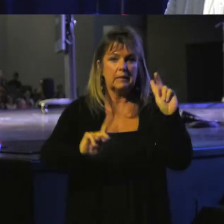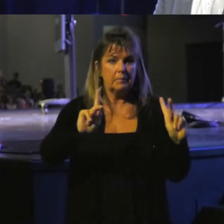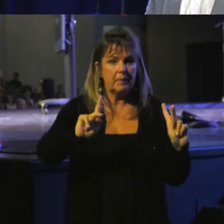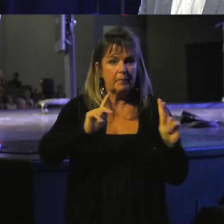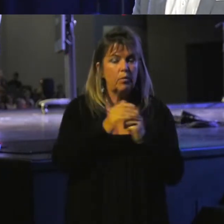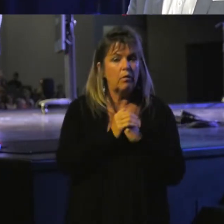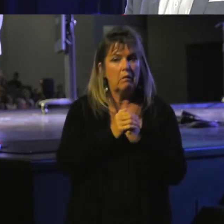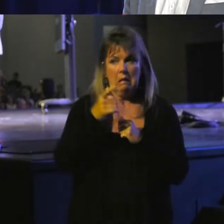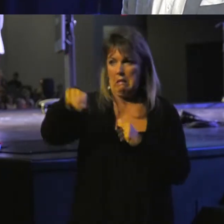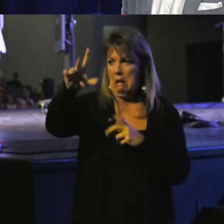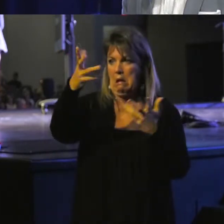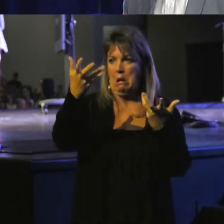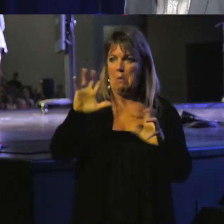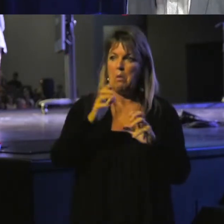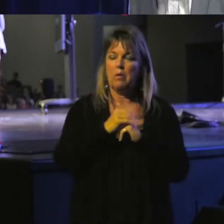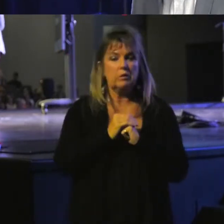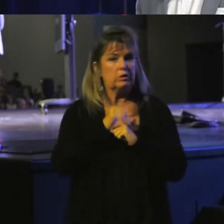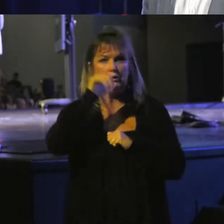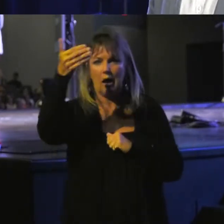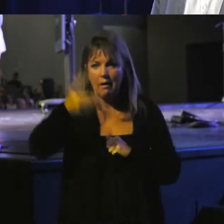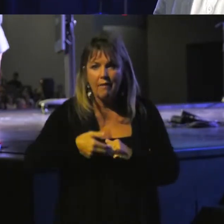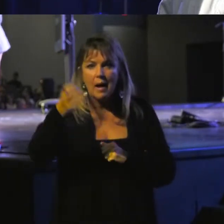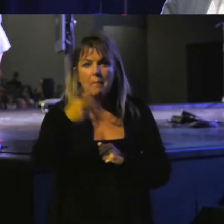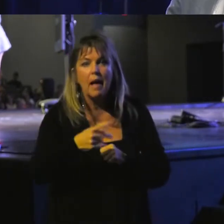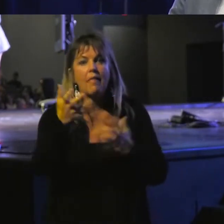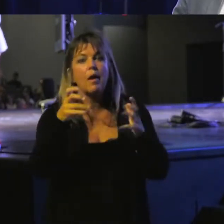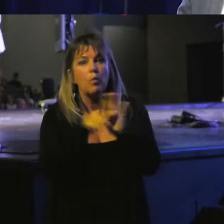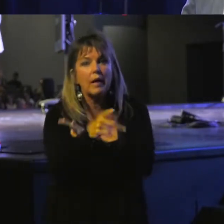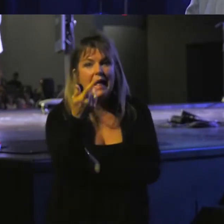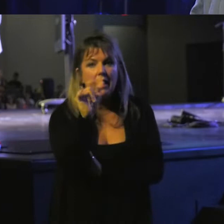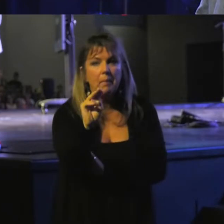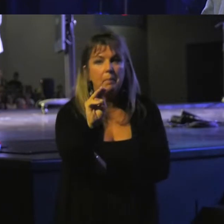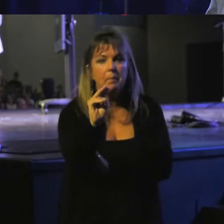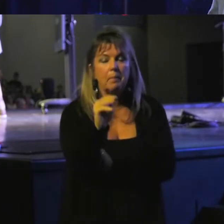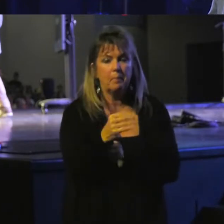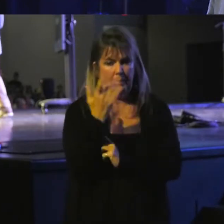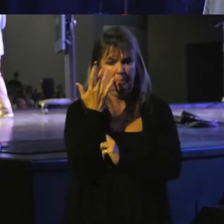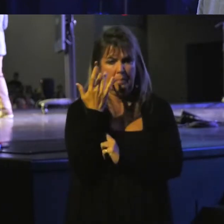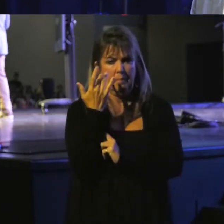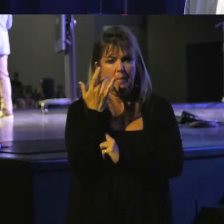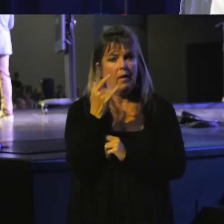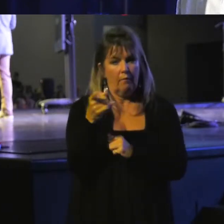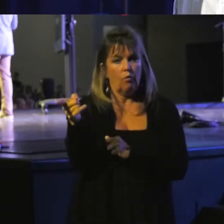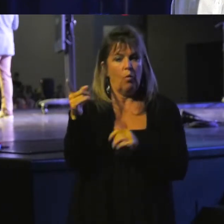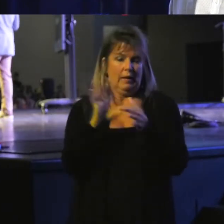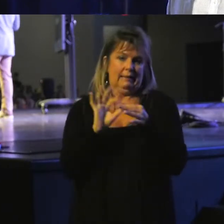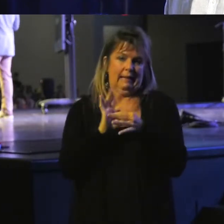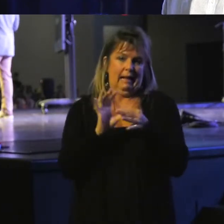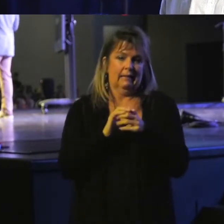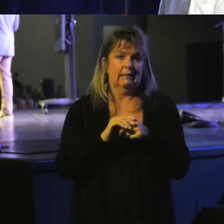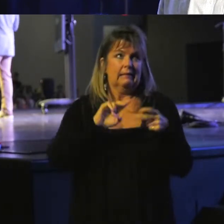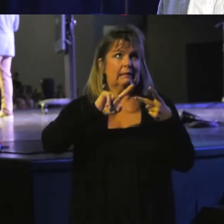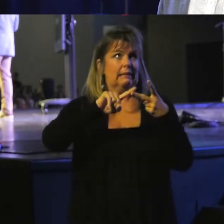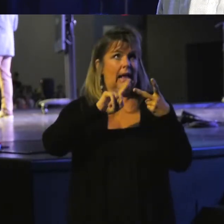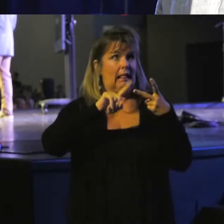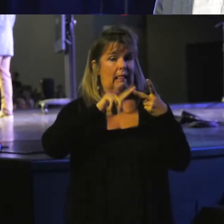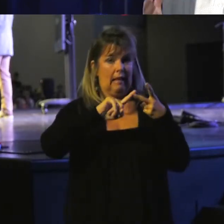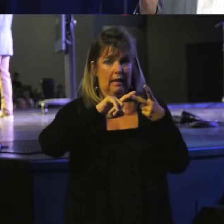and they don't want to just not invite him back. They want to kill him for what he said. Secondly,